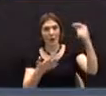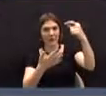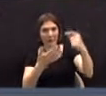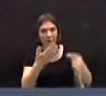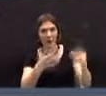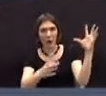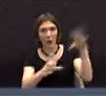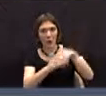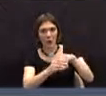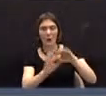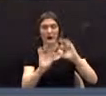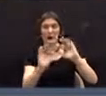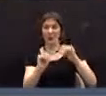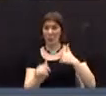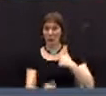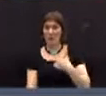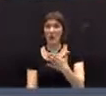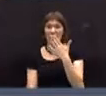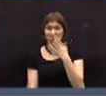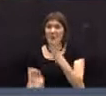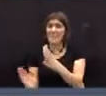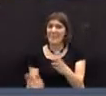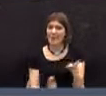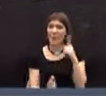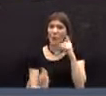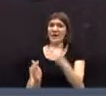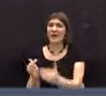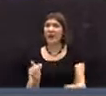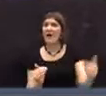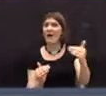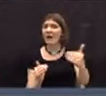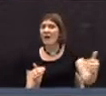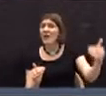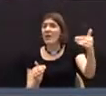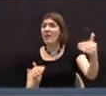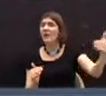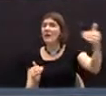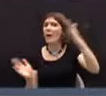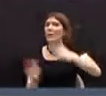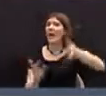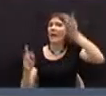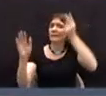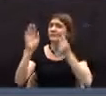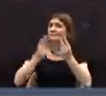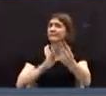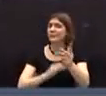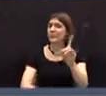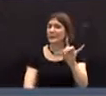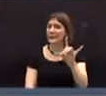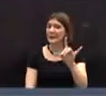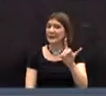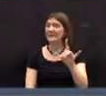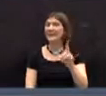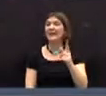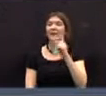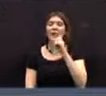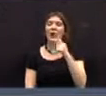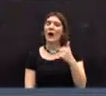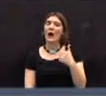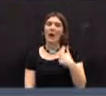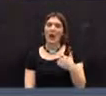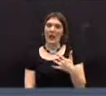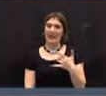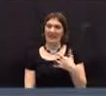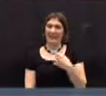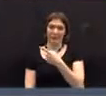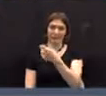town and how well we plan out and how far out we plan major capital expenditures. There's no doubt here,